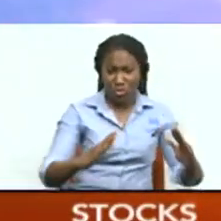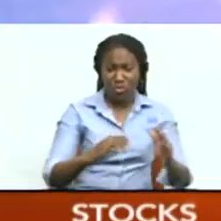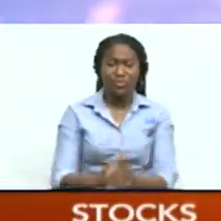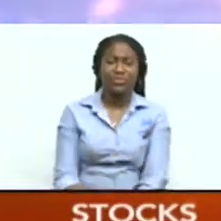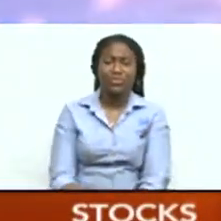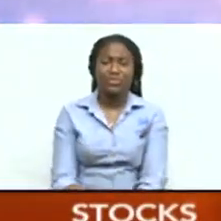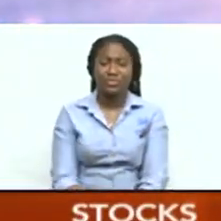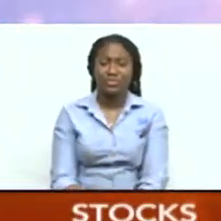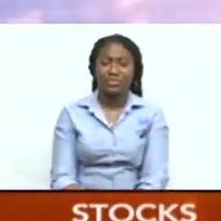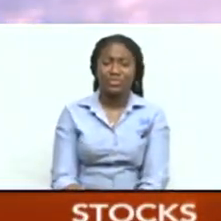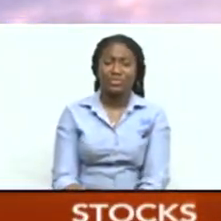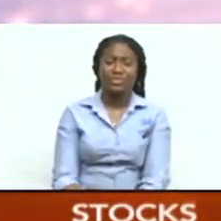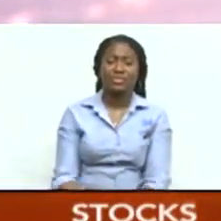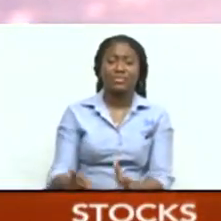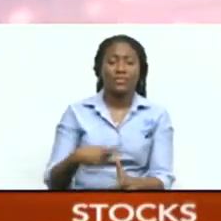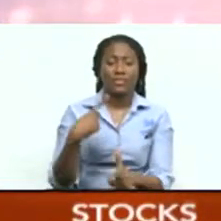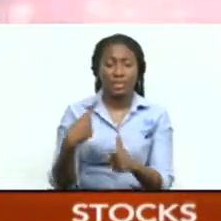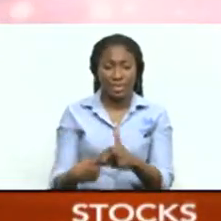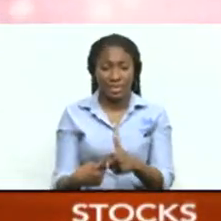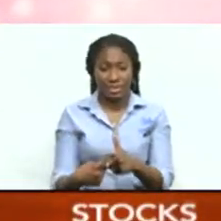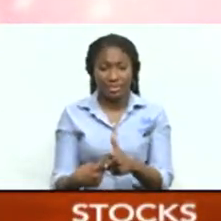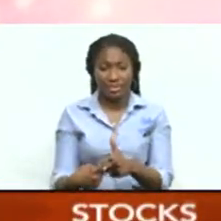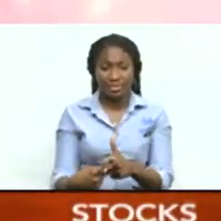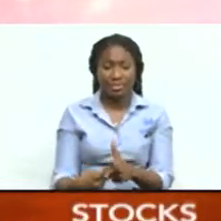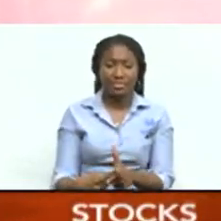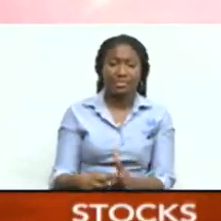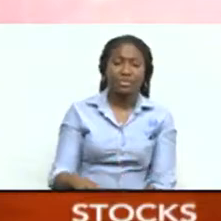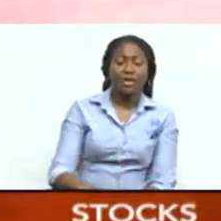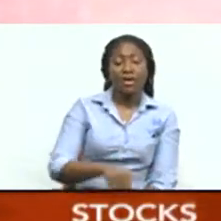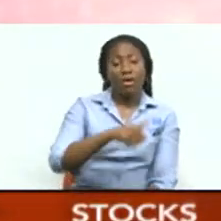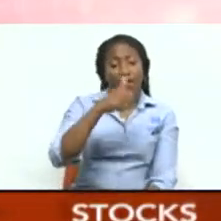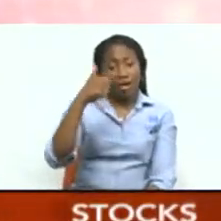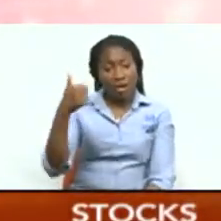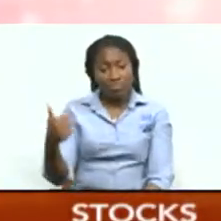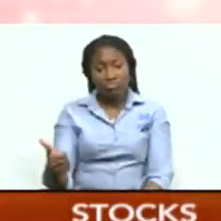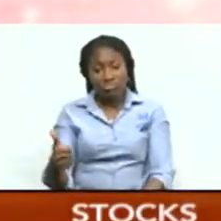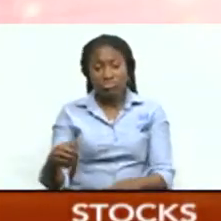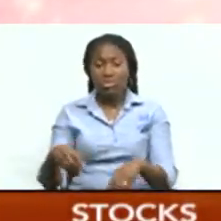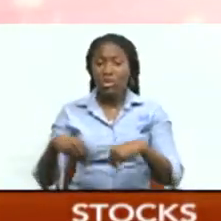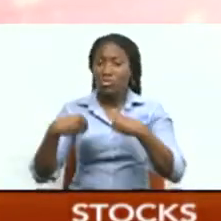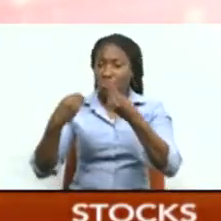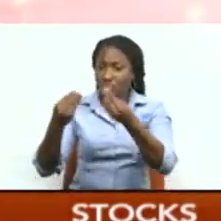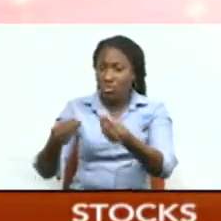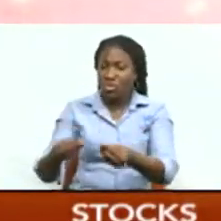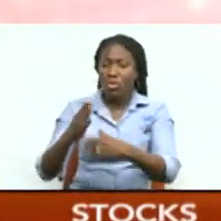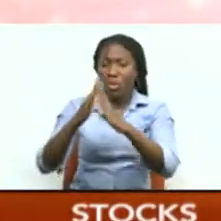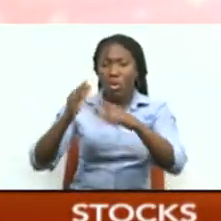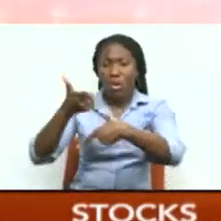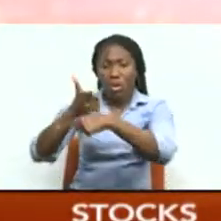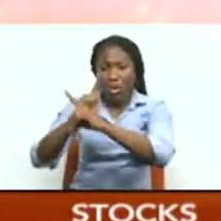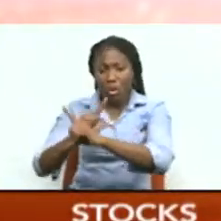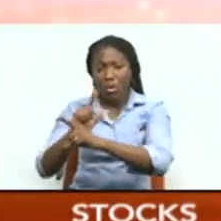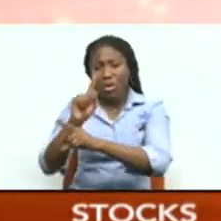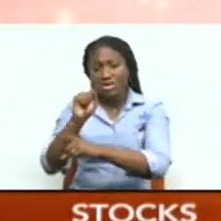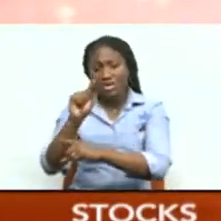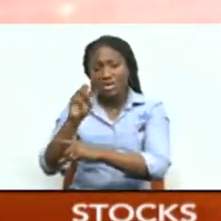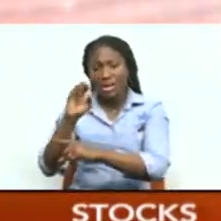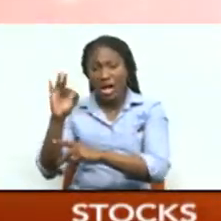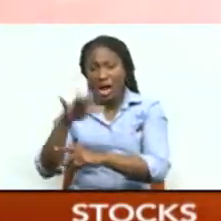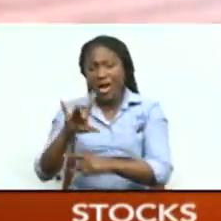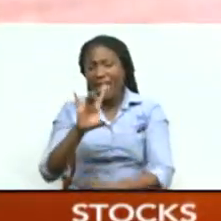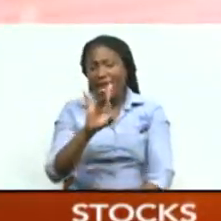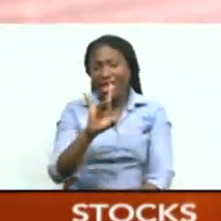Our secondary market operations continued with sale of mortgages, TGMF to HMB, in the amount of